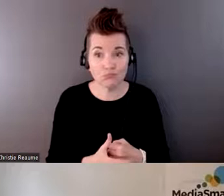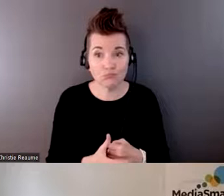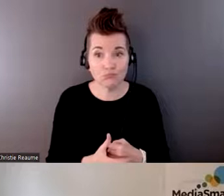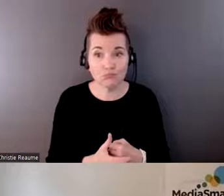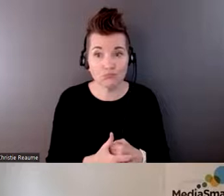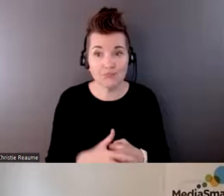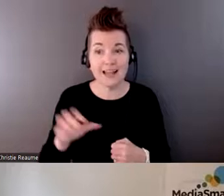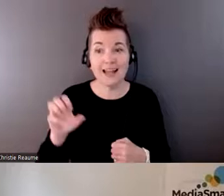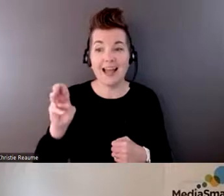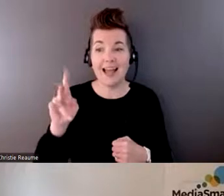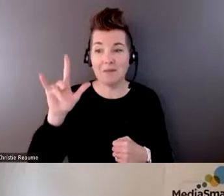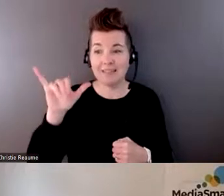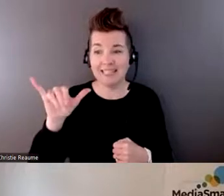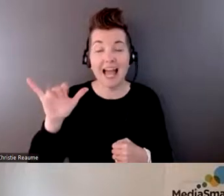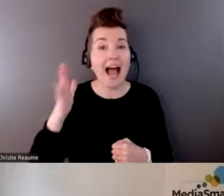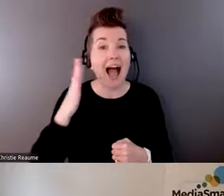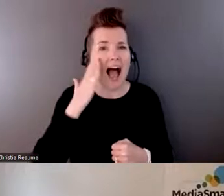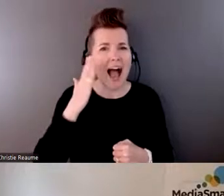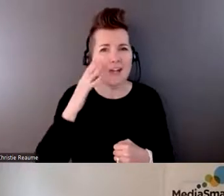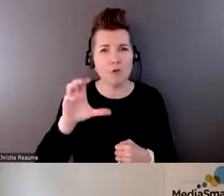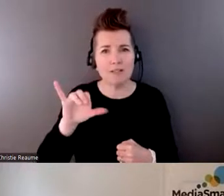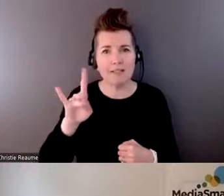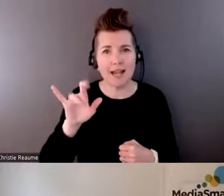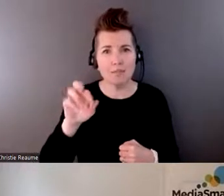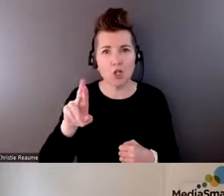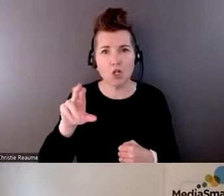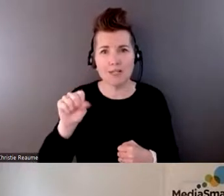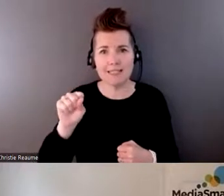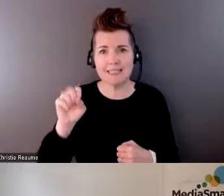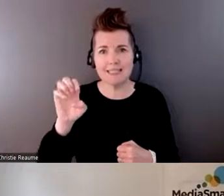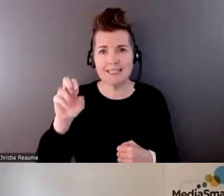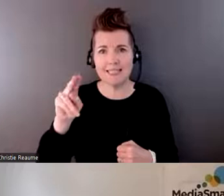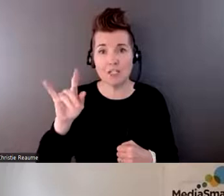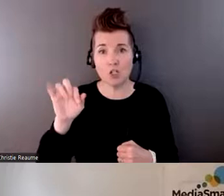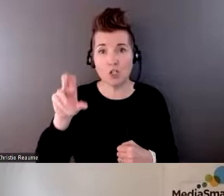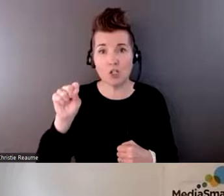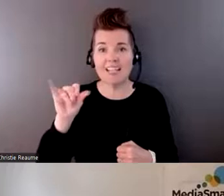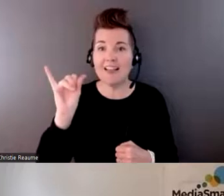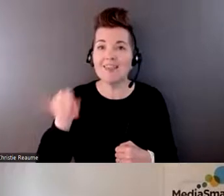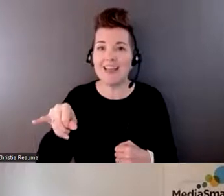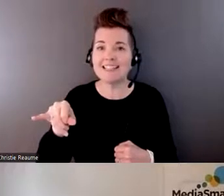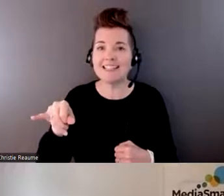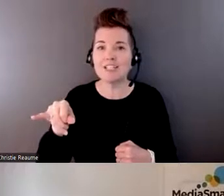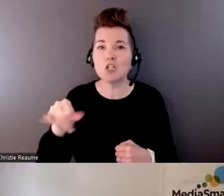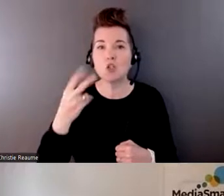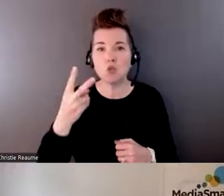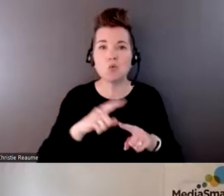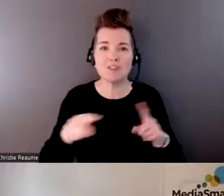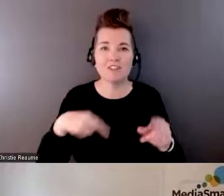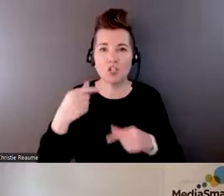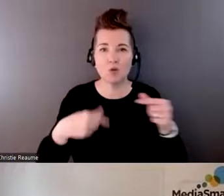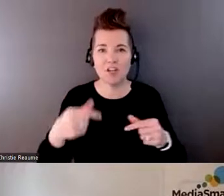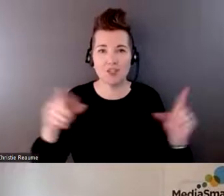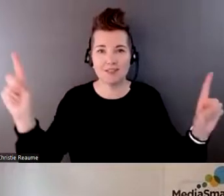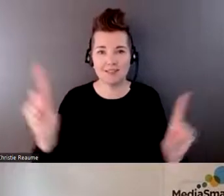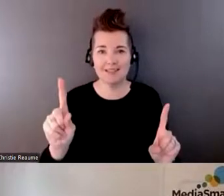I know Cyber Seniors is an intergenerational program. And they do have sort of high school students and